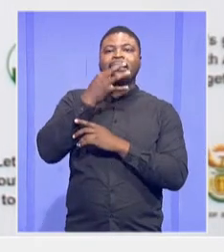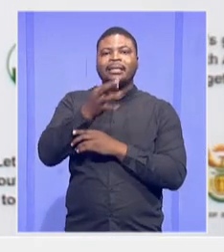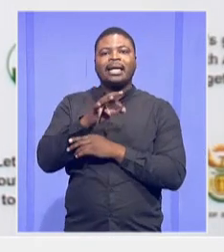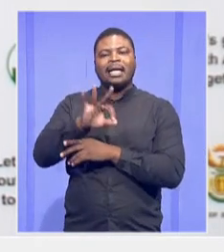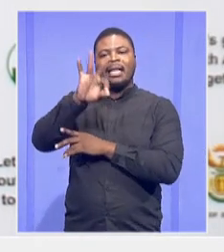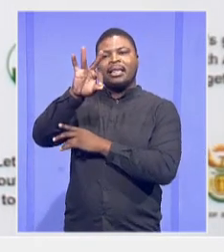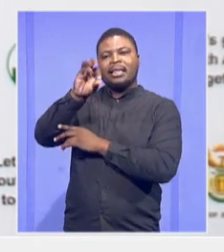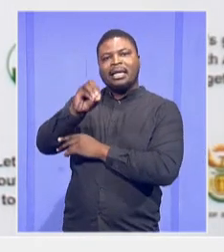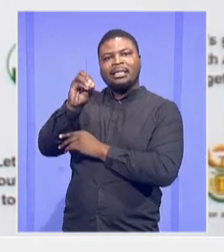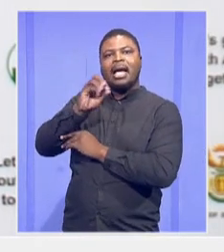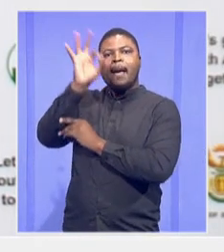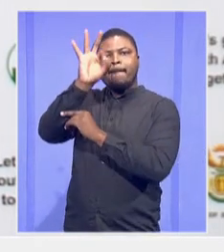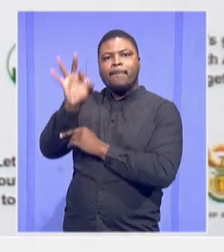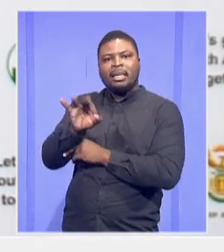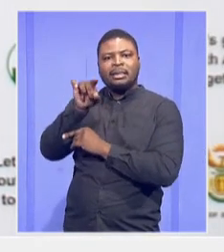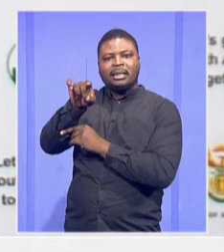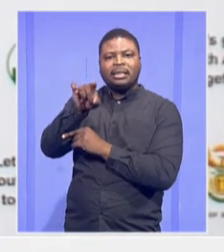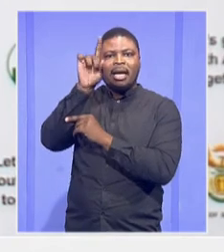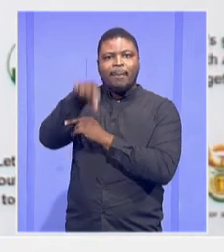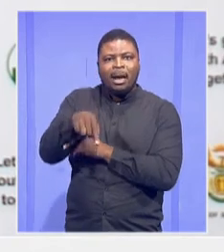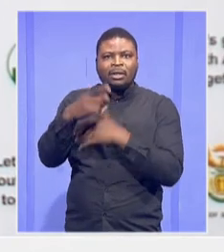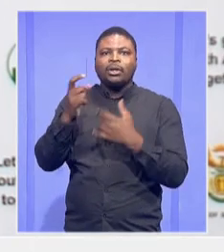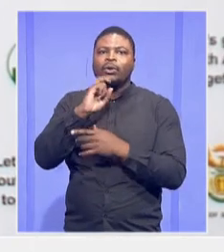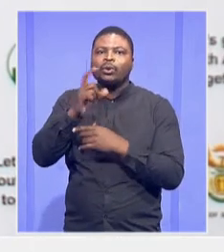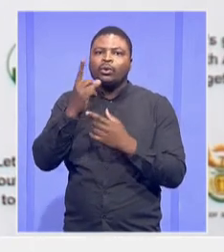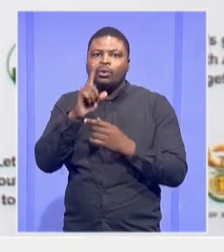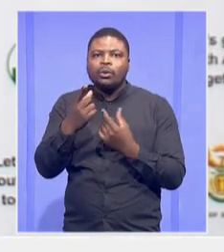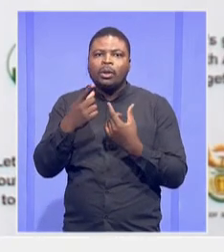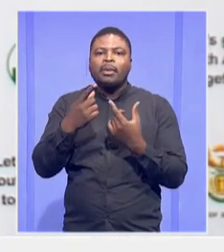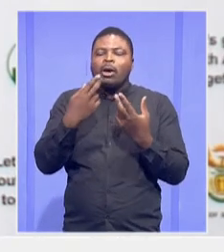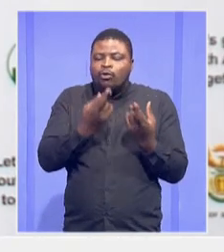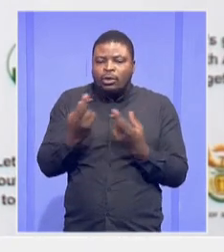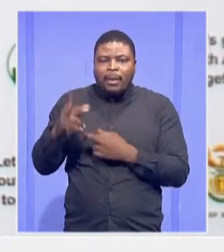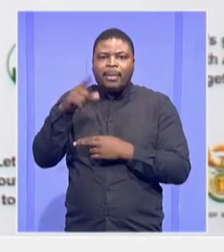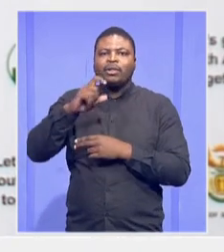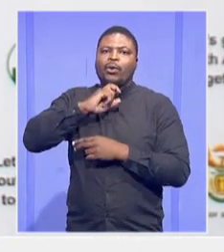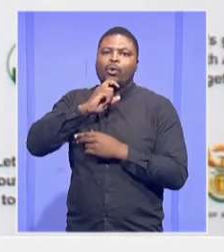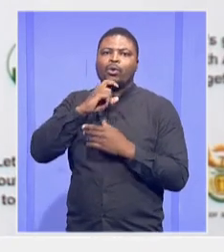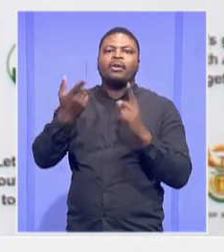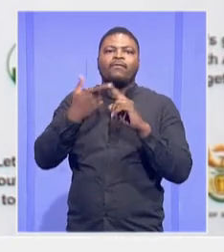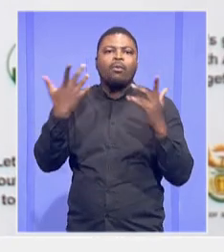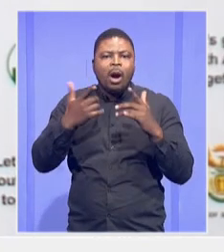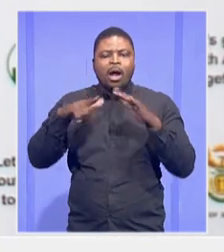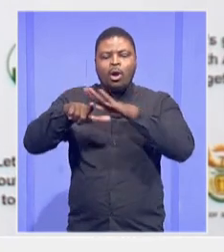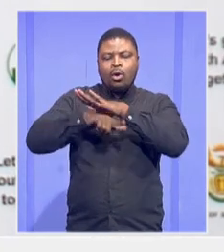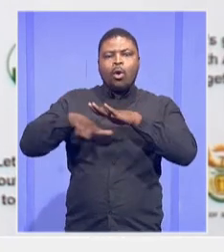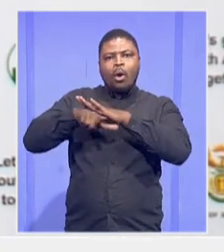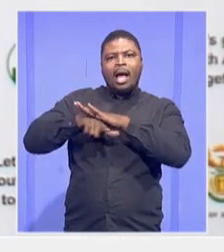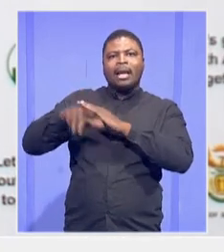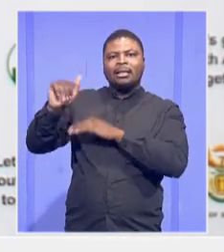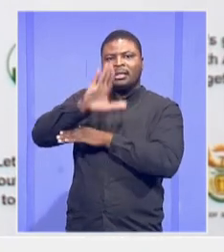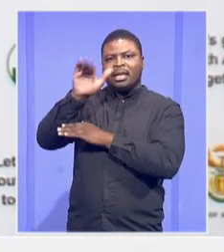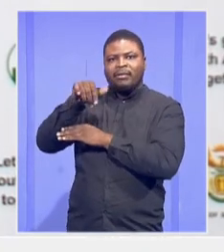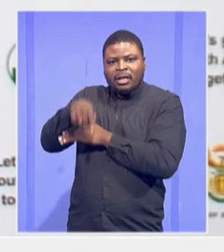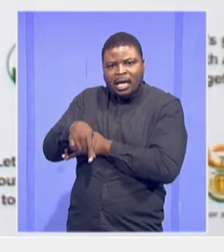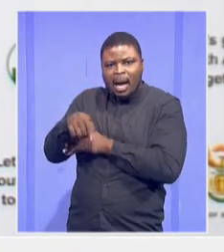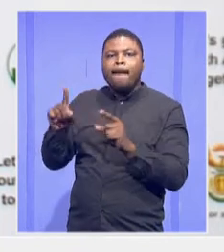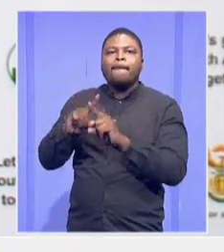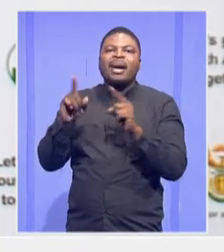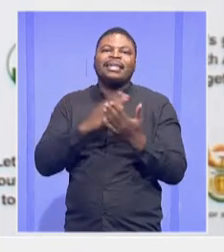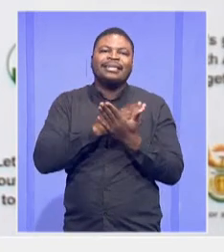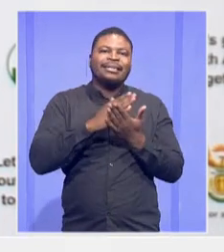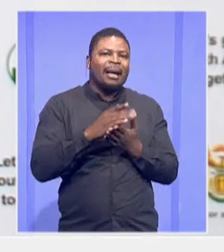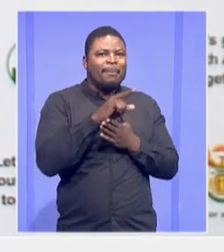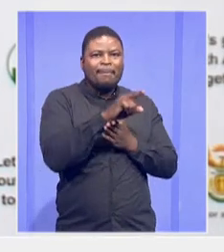dedicated to stimulate local economy. But some of the issues that they are using are illegal and should not actually